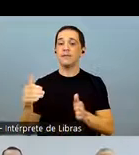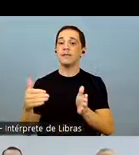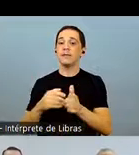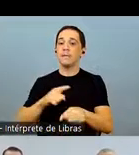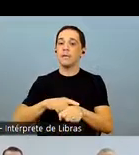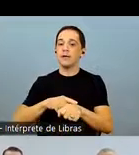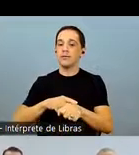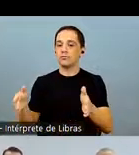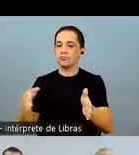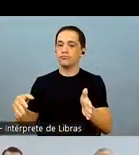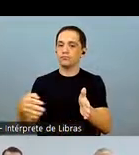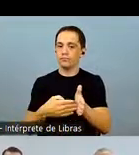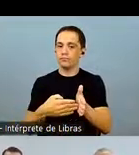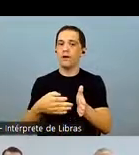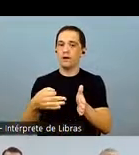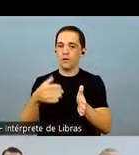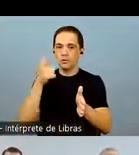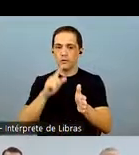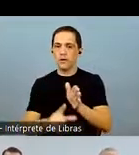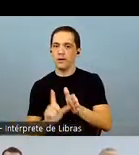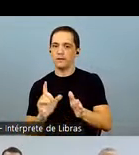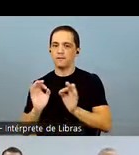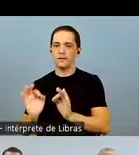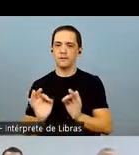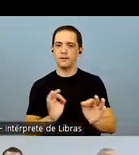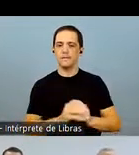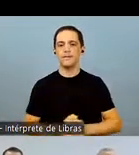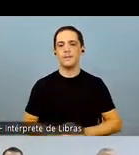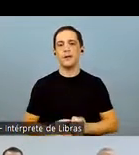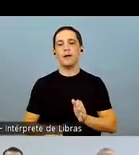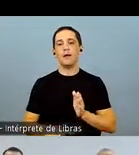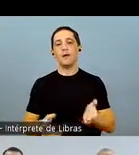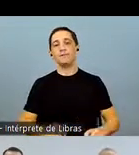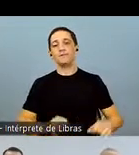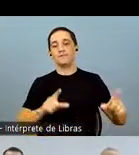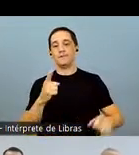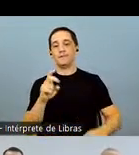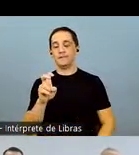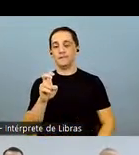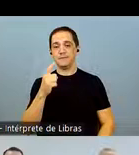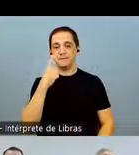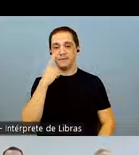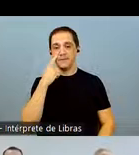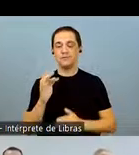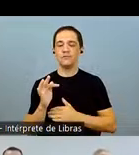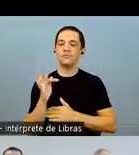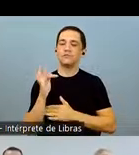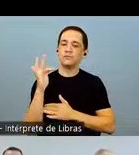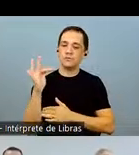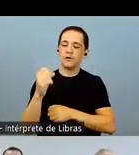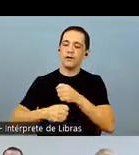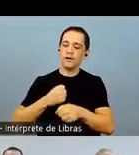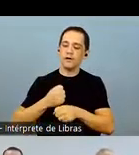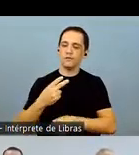In terms of yield for the other crops, in slide 15, we show our